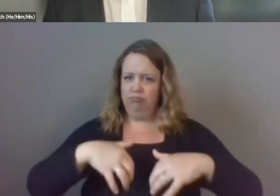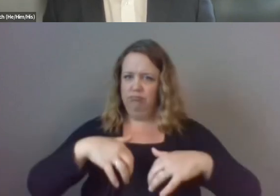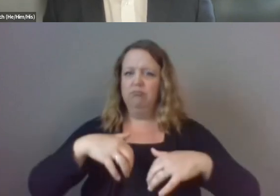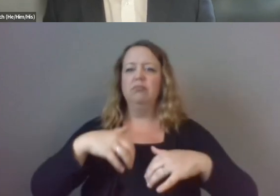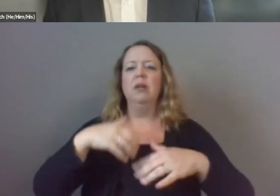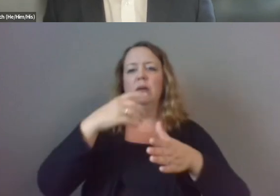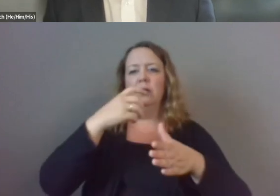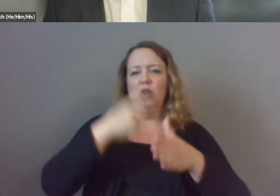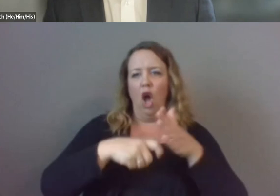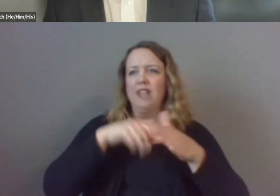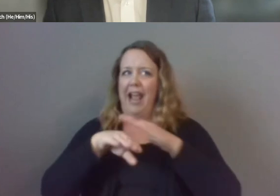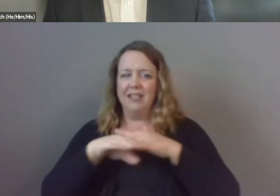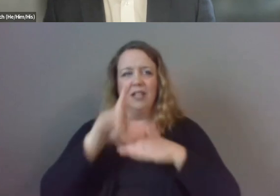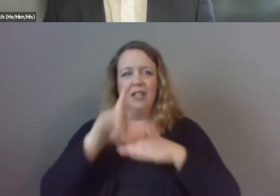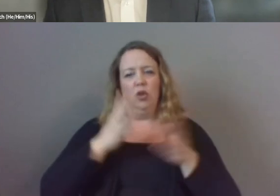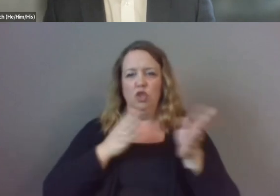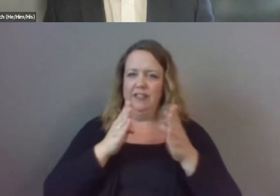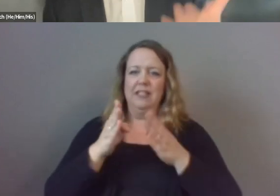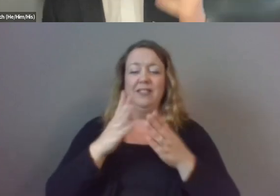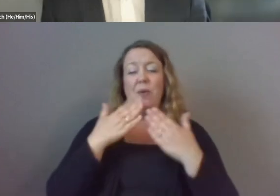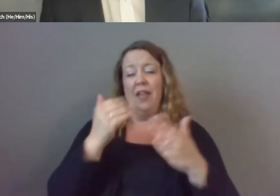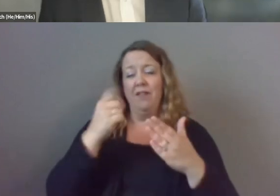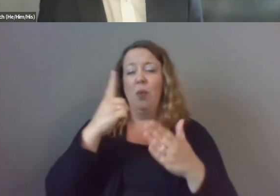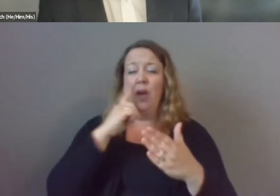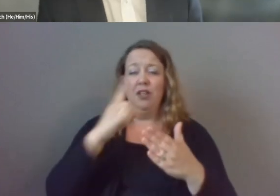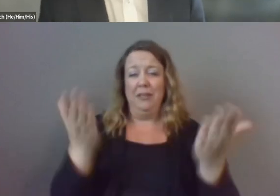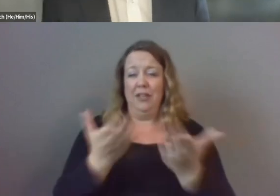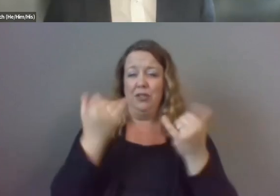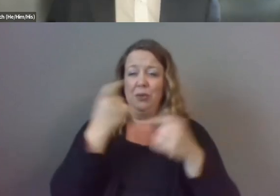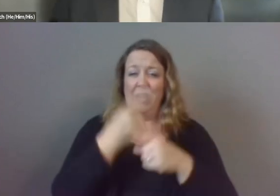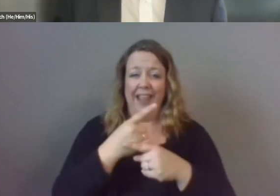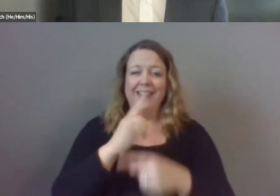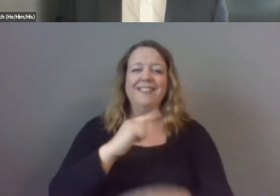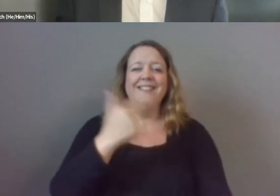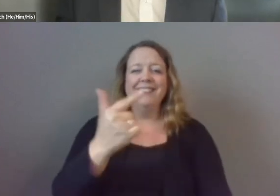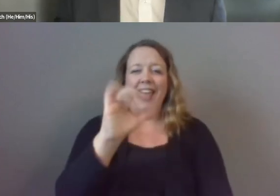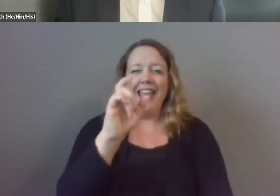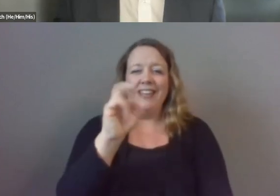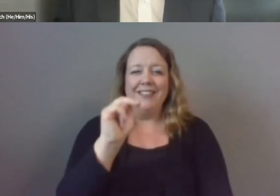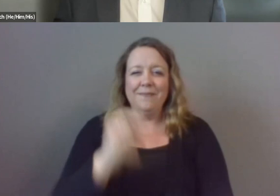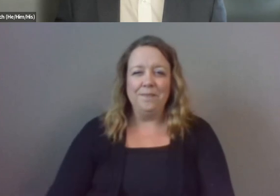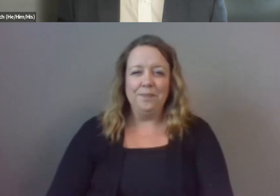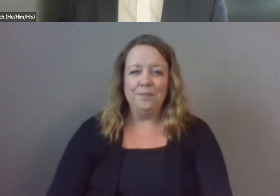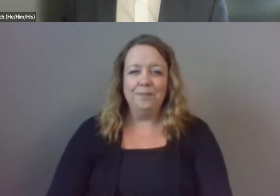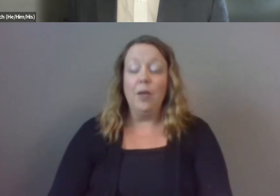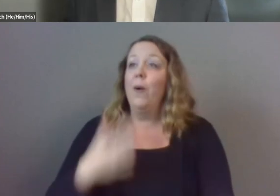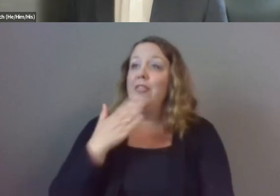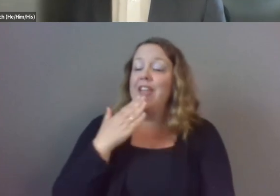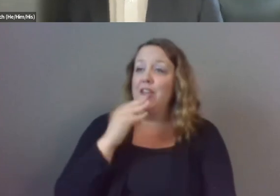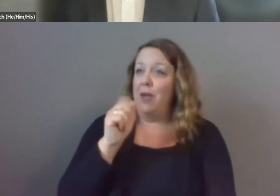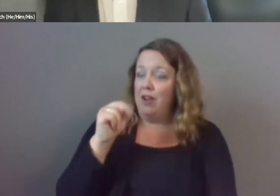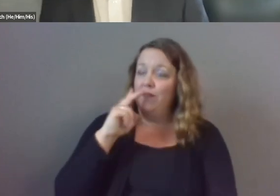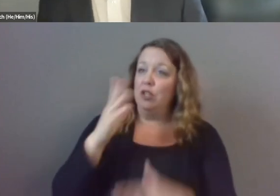so thank you everybody for being here today i'll turn it back over to you kiddin yeah aaron thank you so much for sharing your powerful story